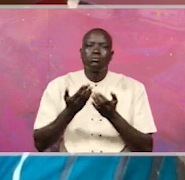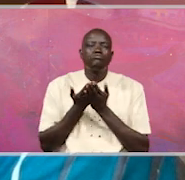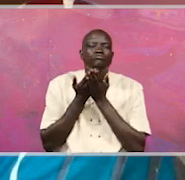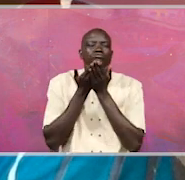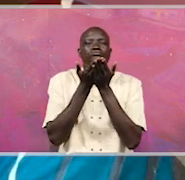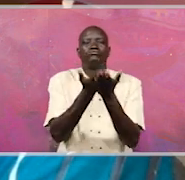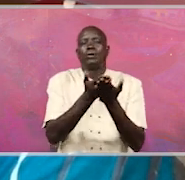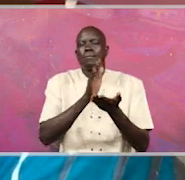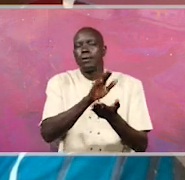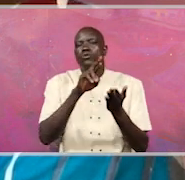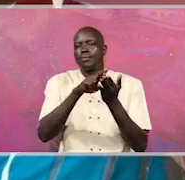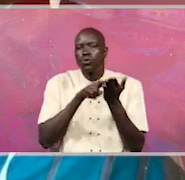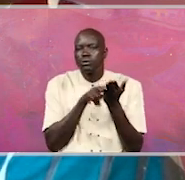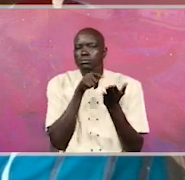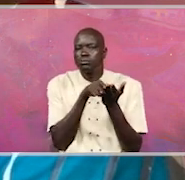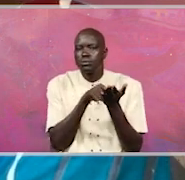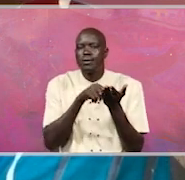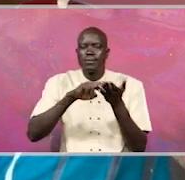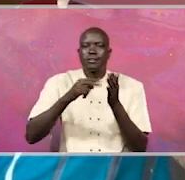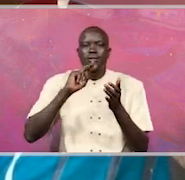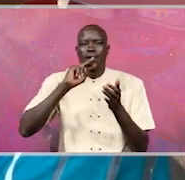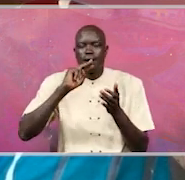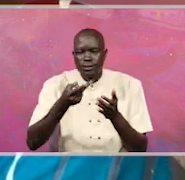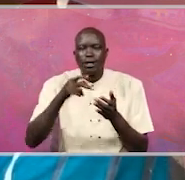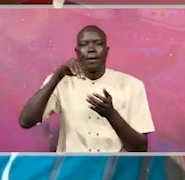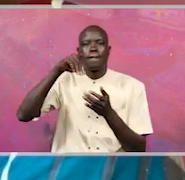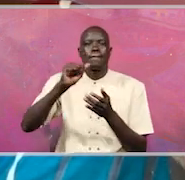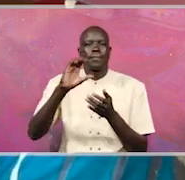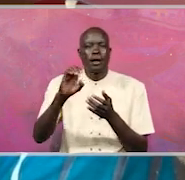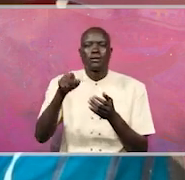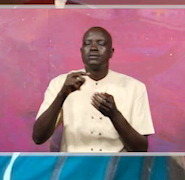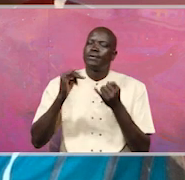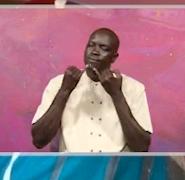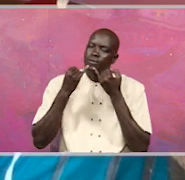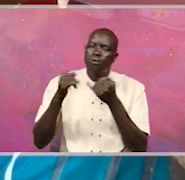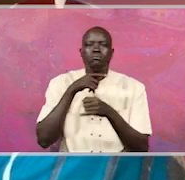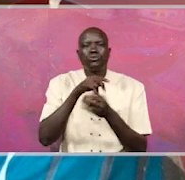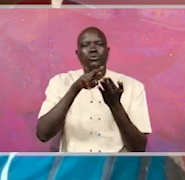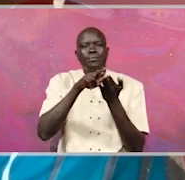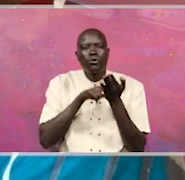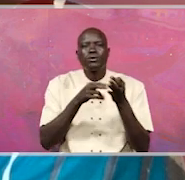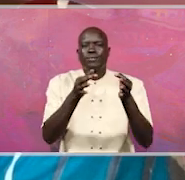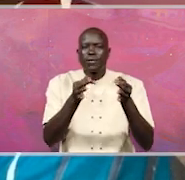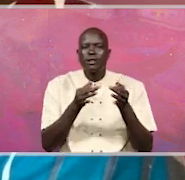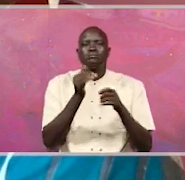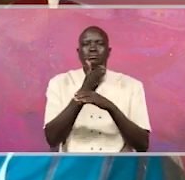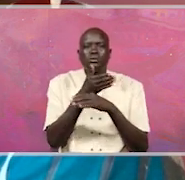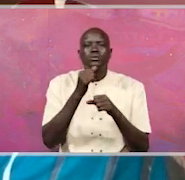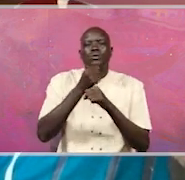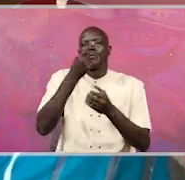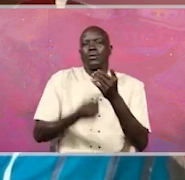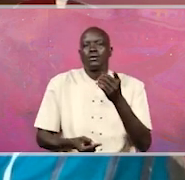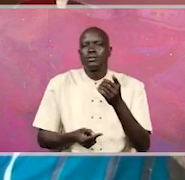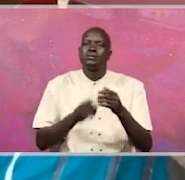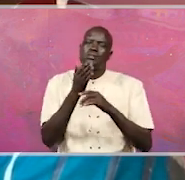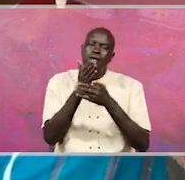memoranda in response to the reports of the Public Accounts Committee telling us what they have done, what they haven't done, and why they